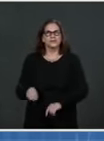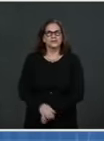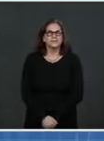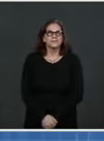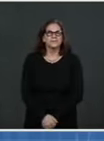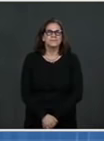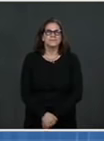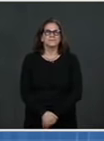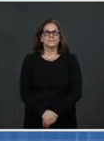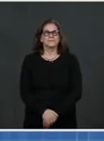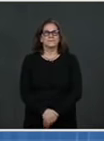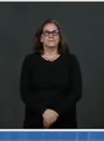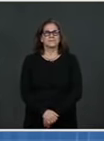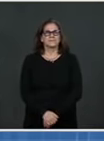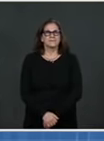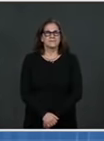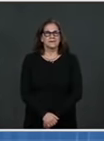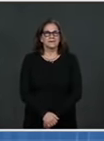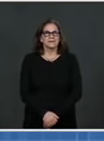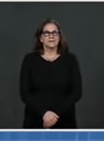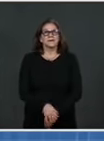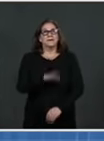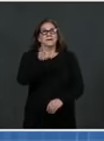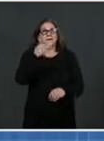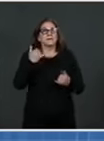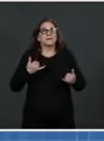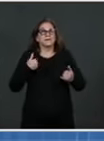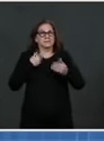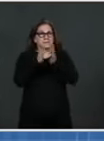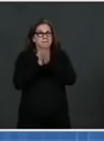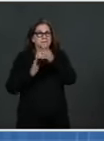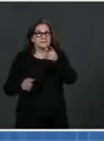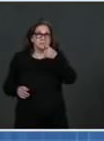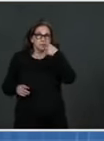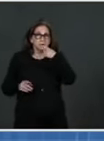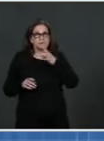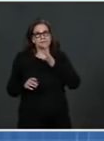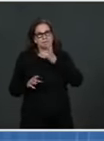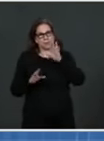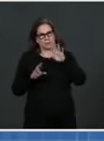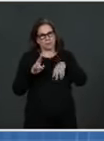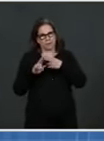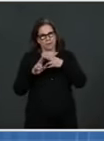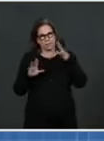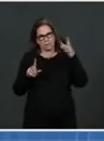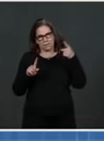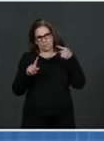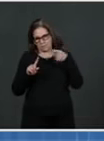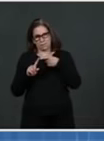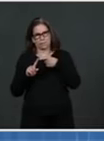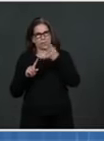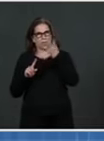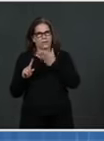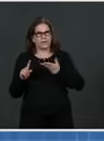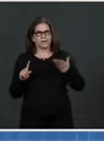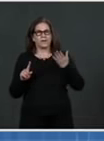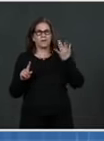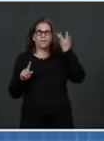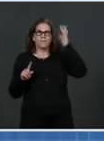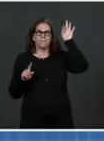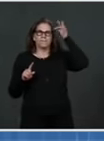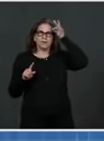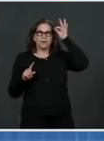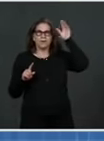Can you speak to specifically why you don't think the federal government is the right place to have set up a vaccination